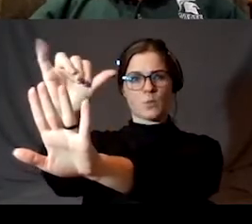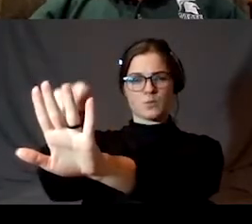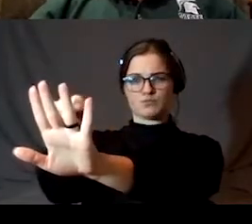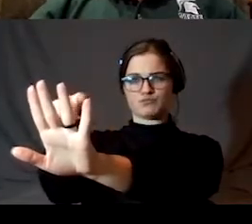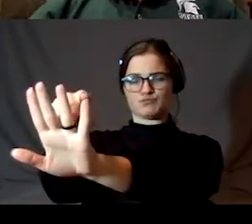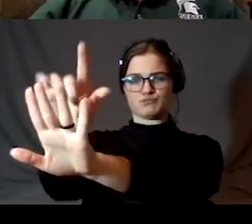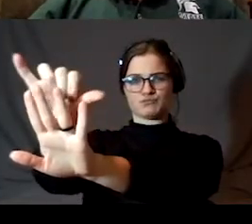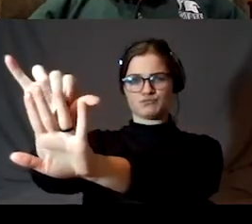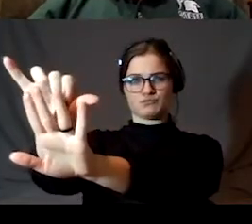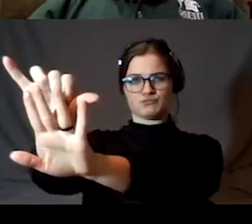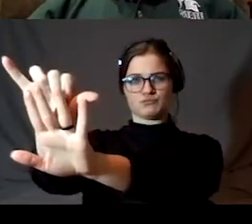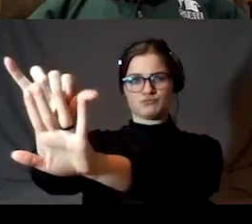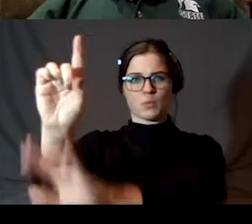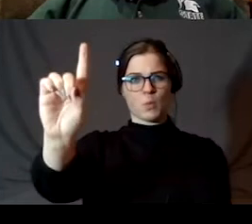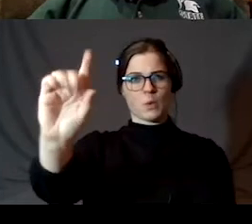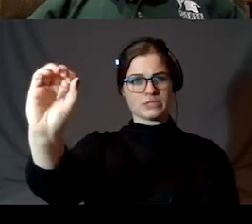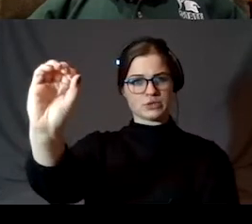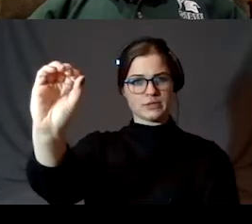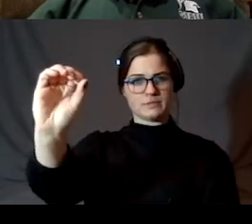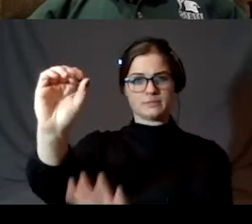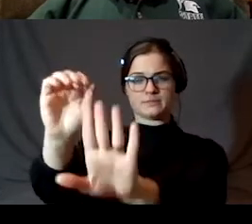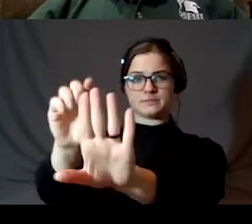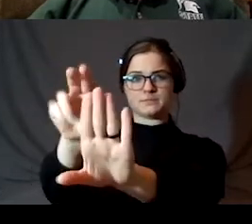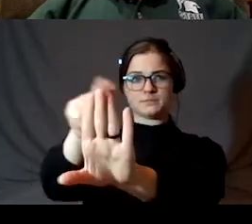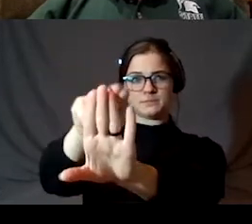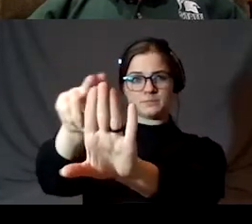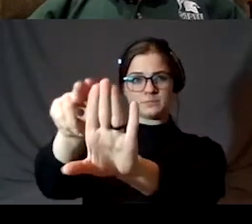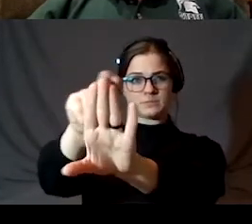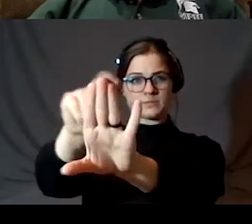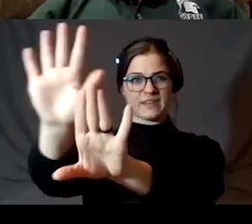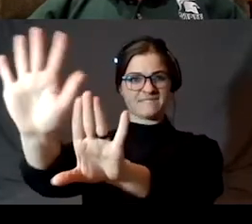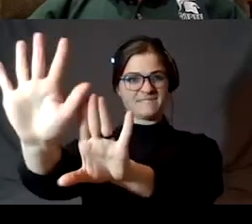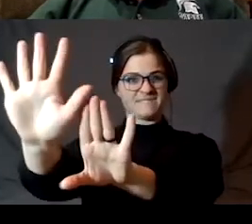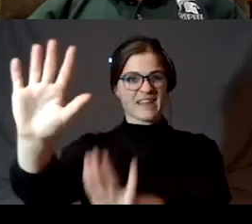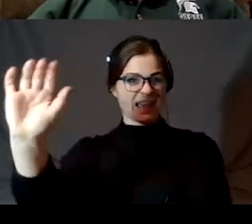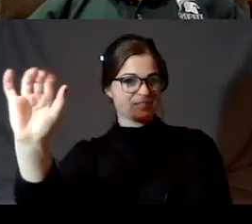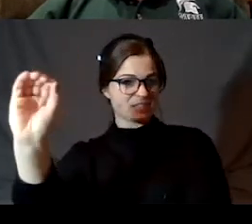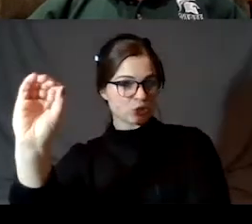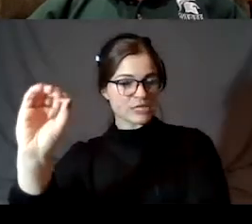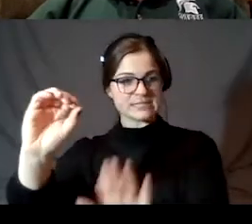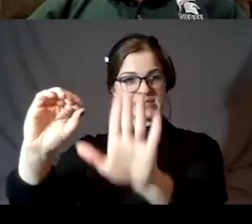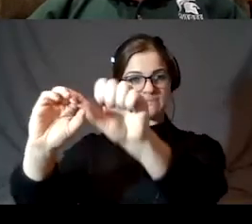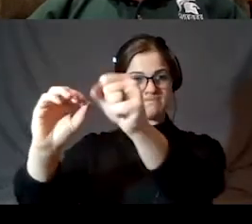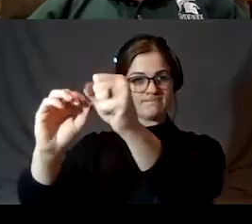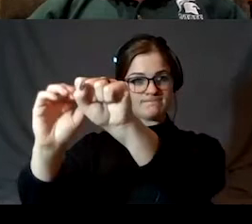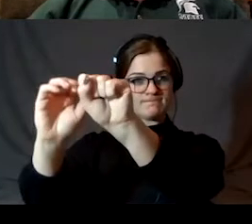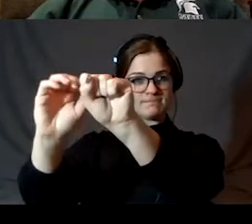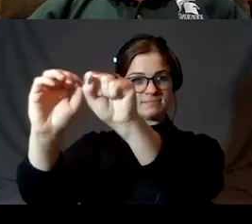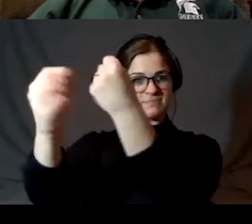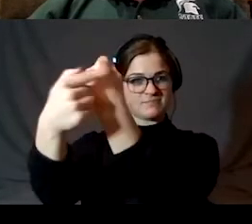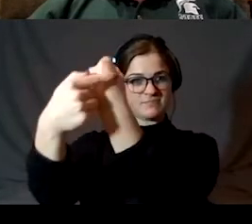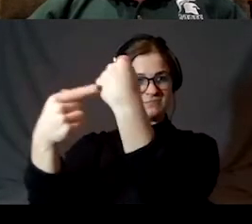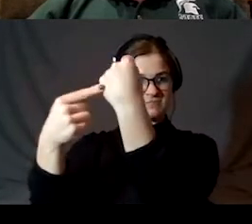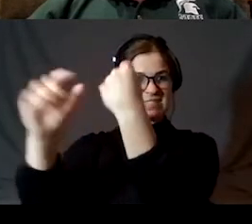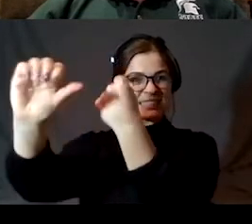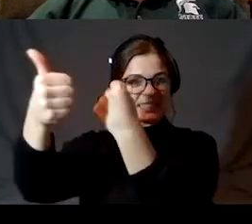That's what I'm doing right here. These three fingers will be about five degrees. Your fist is about 10. Each knuckle is two degrees. This isn't